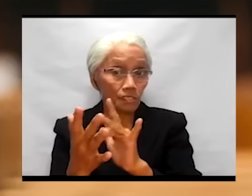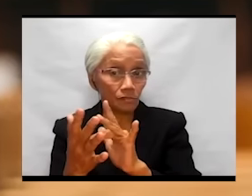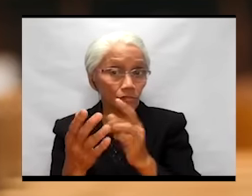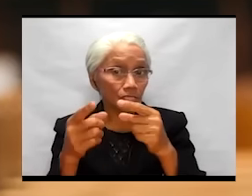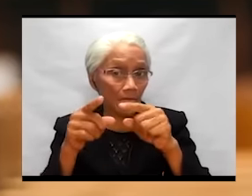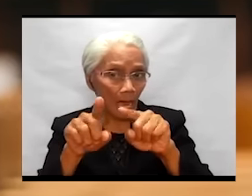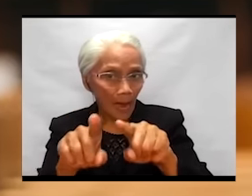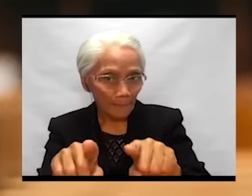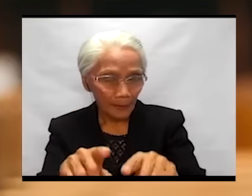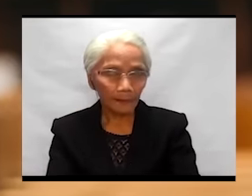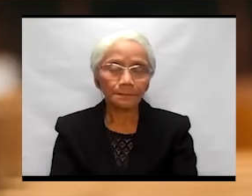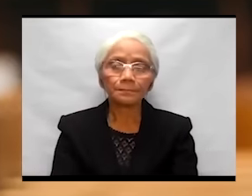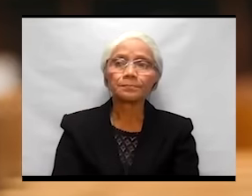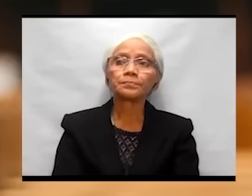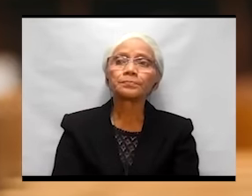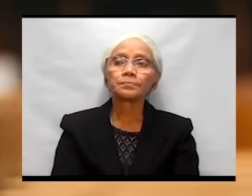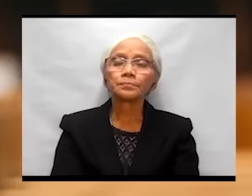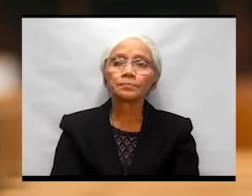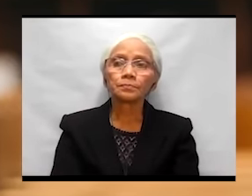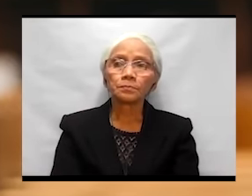happened this way.